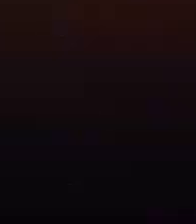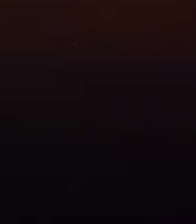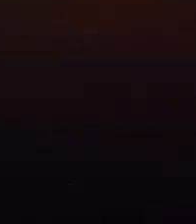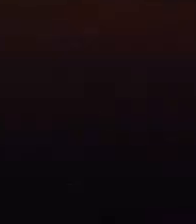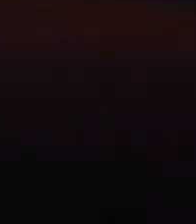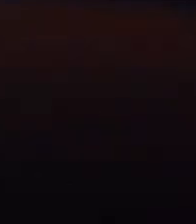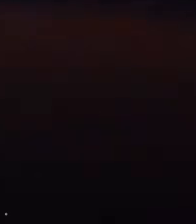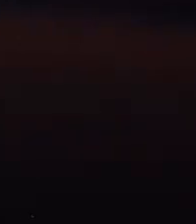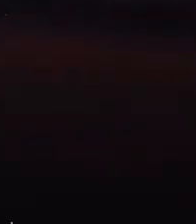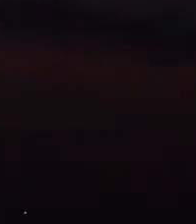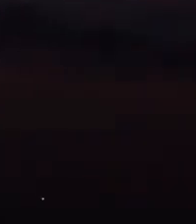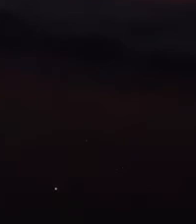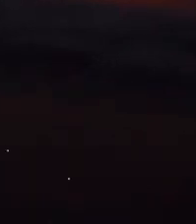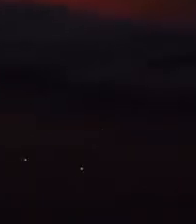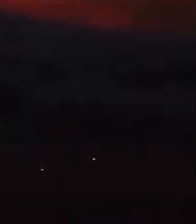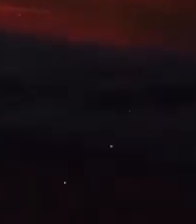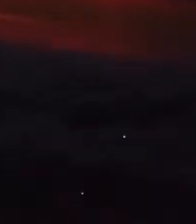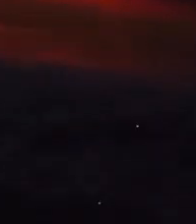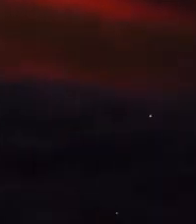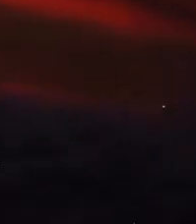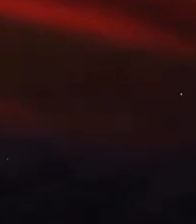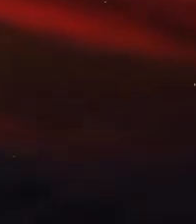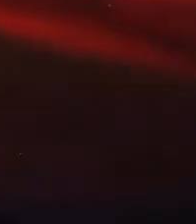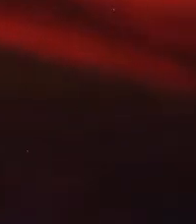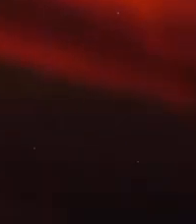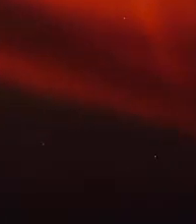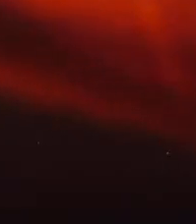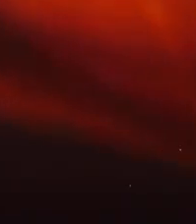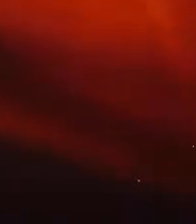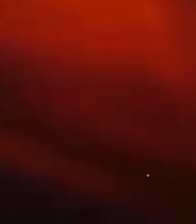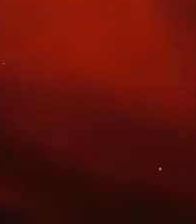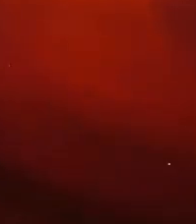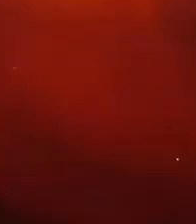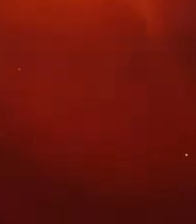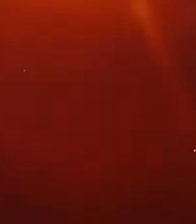Very soon Christ will return